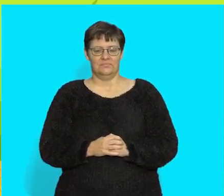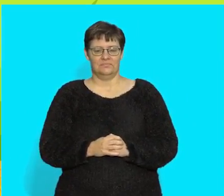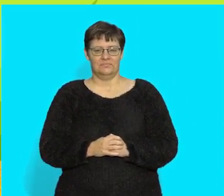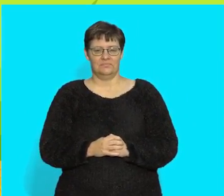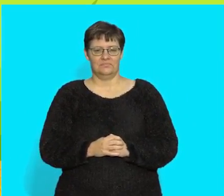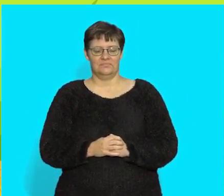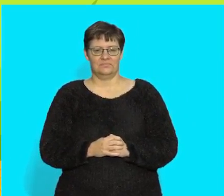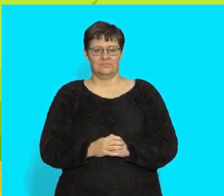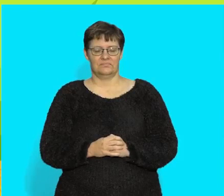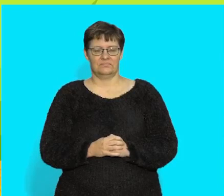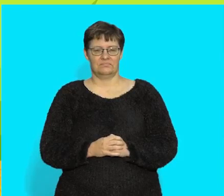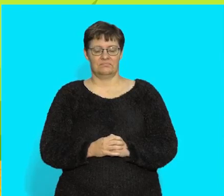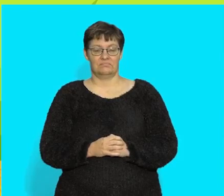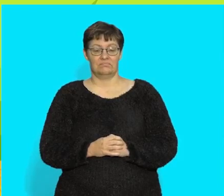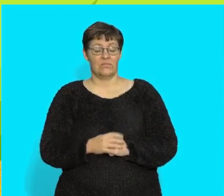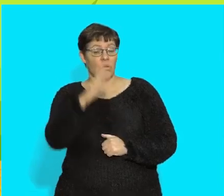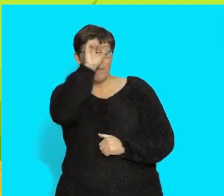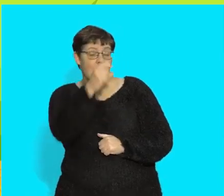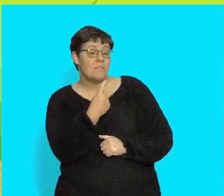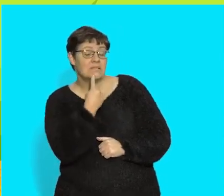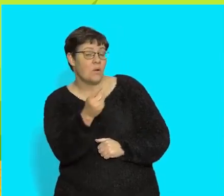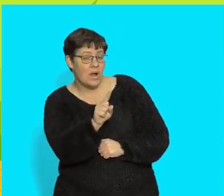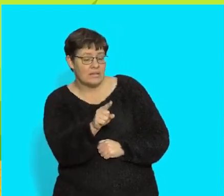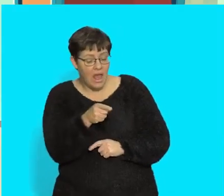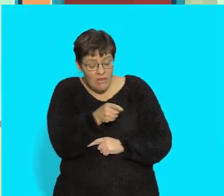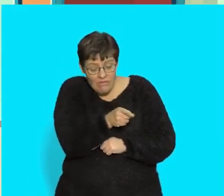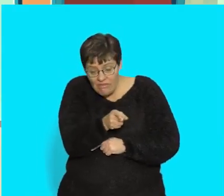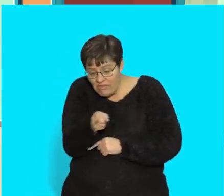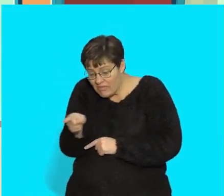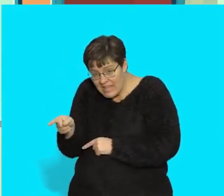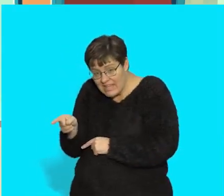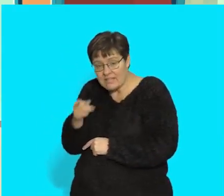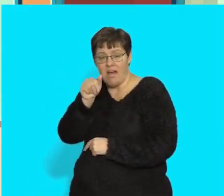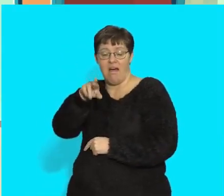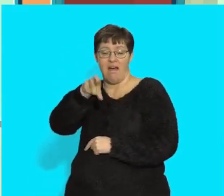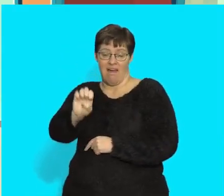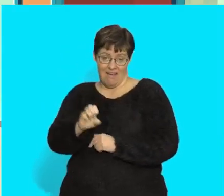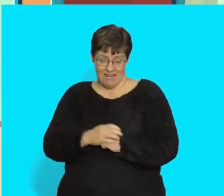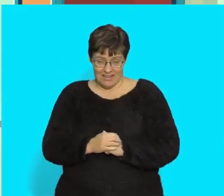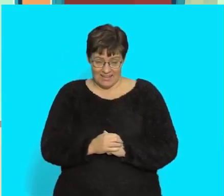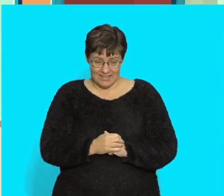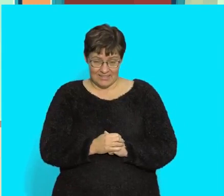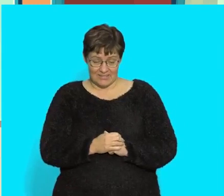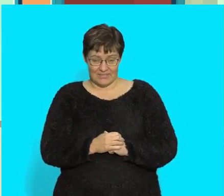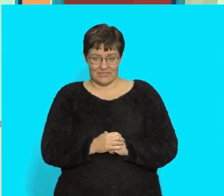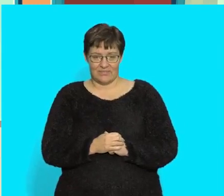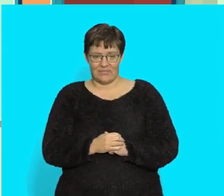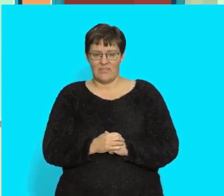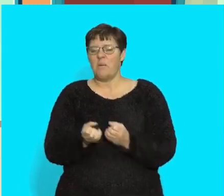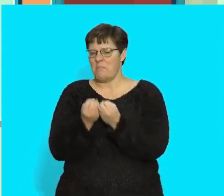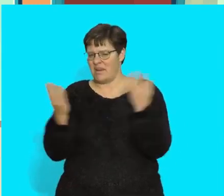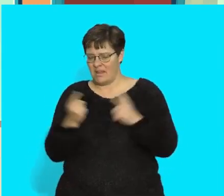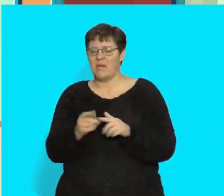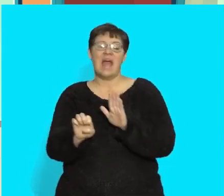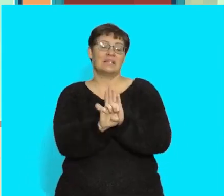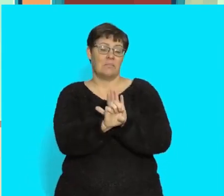Remember to say, these are for the plural. Let's practice some examples. When I say,